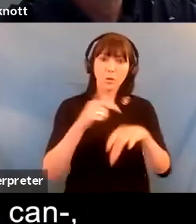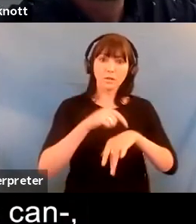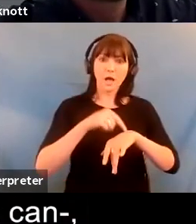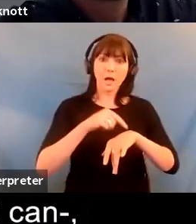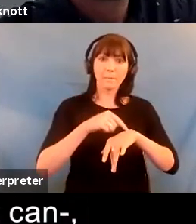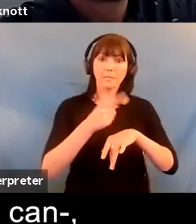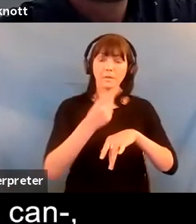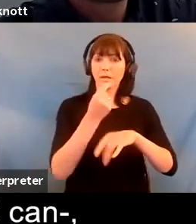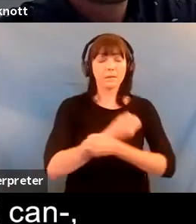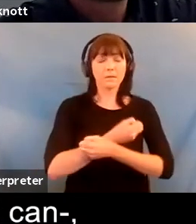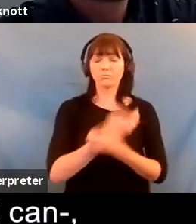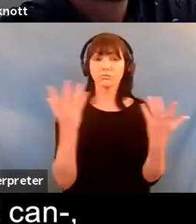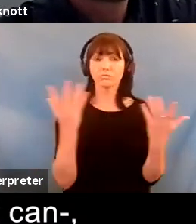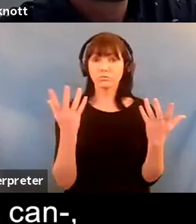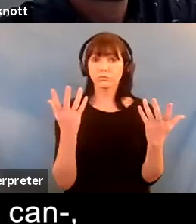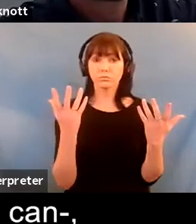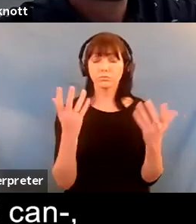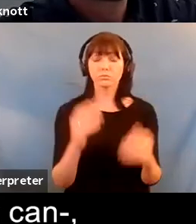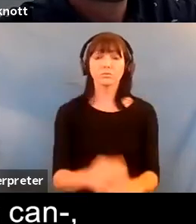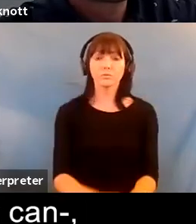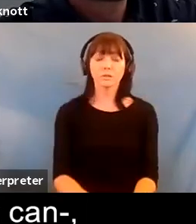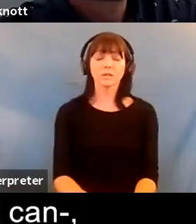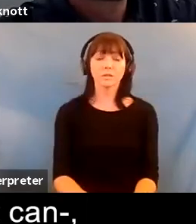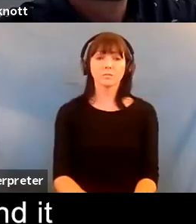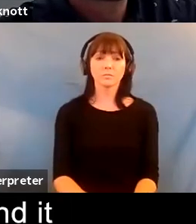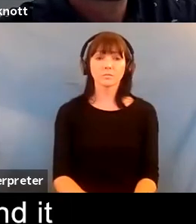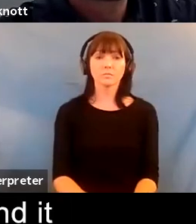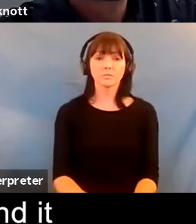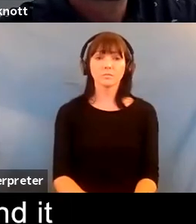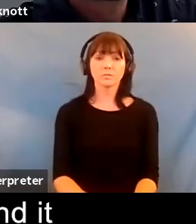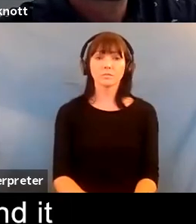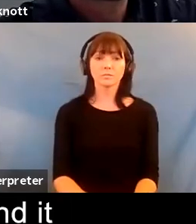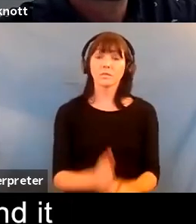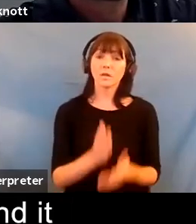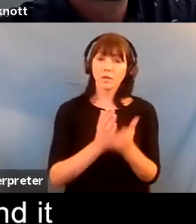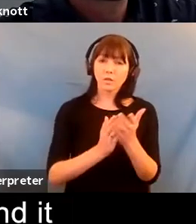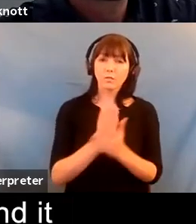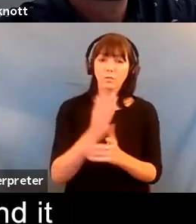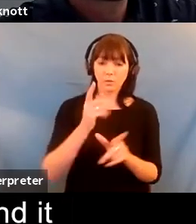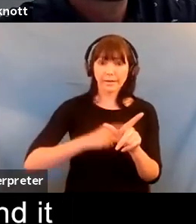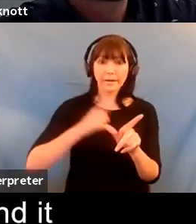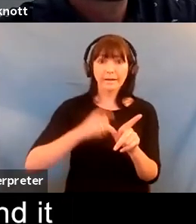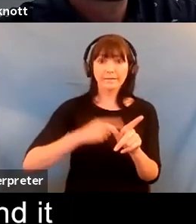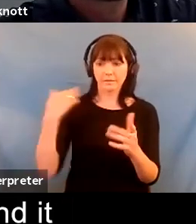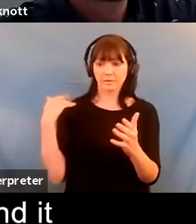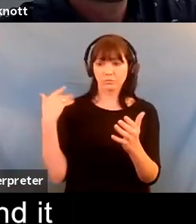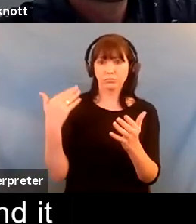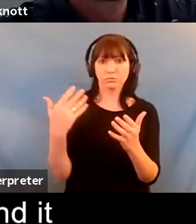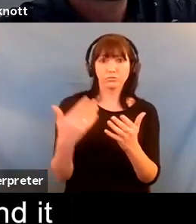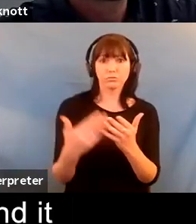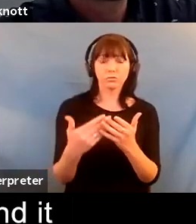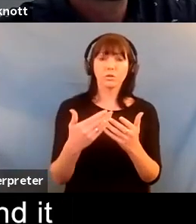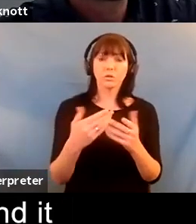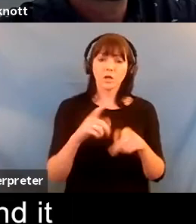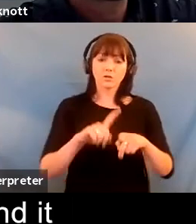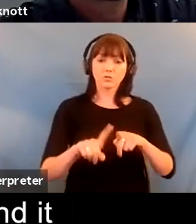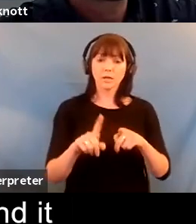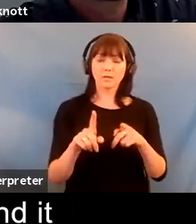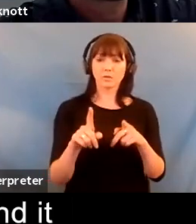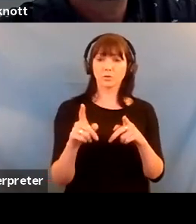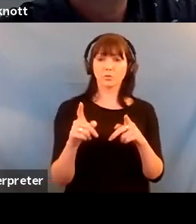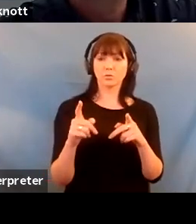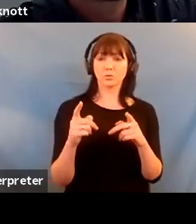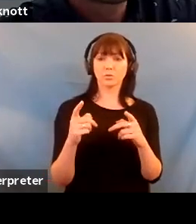um and that can you know and i i'm not more and more over the years i've tried to hand it over so i'm less in control less